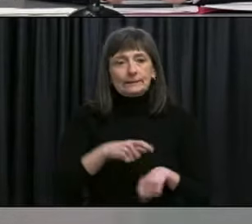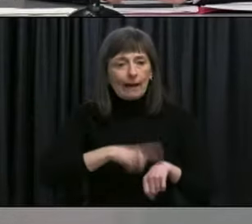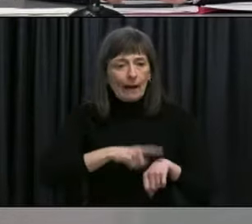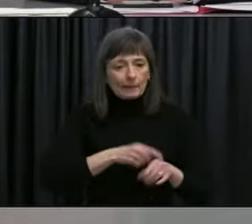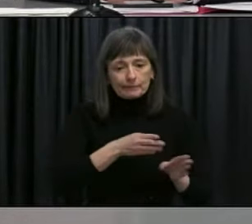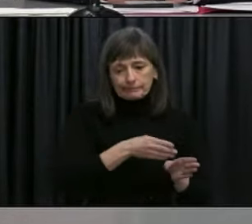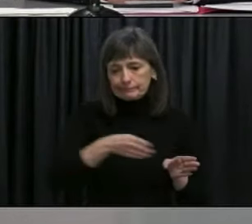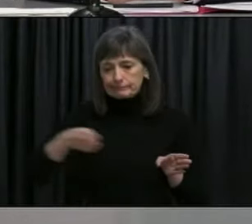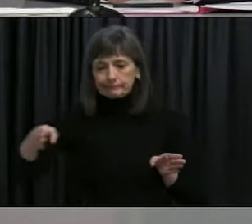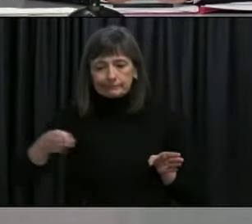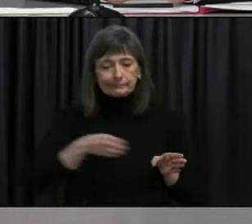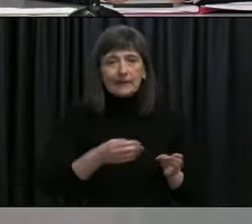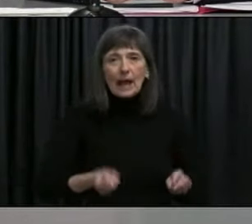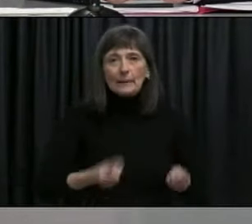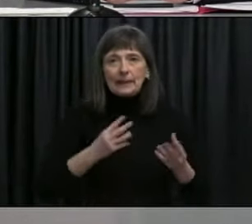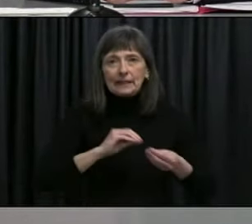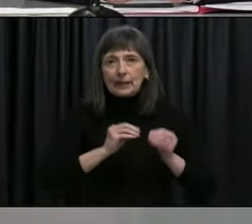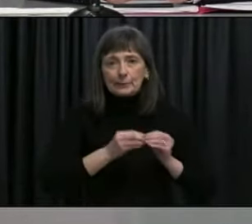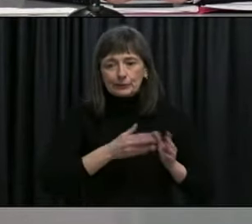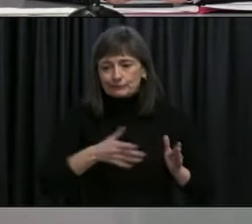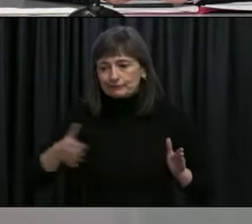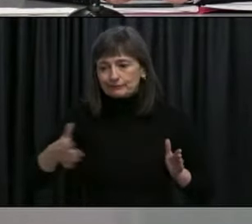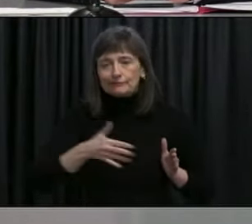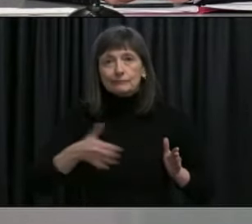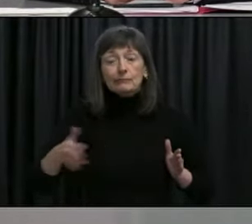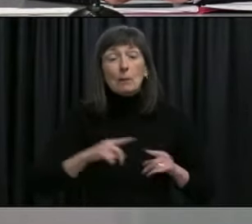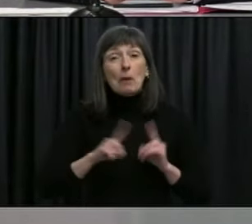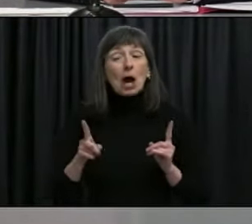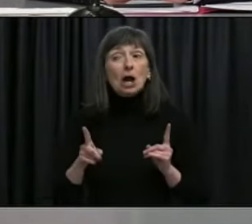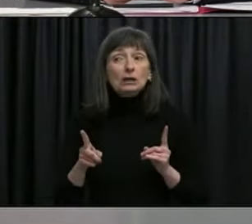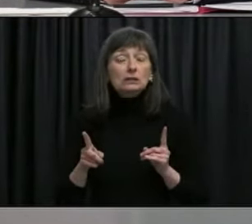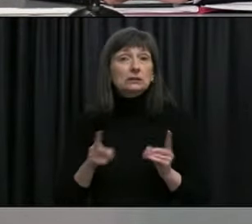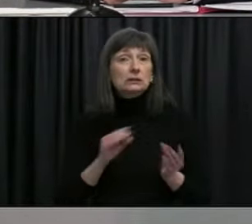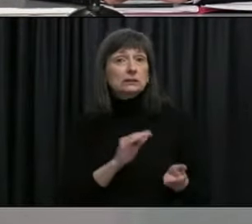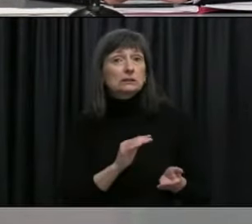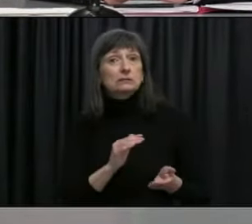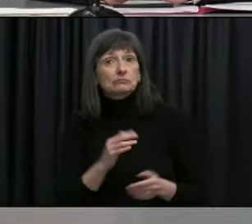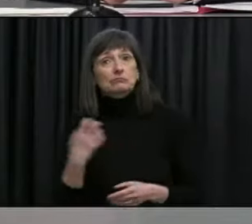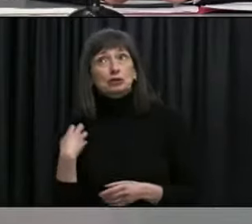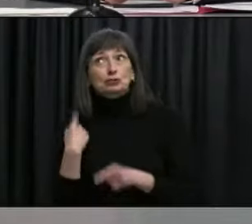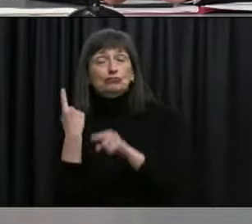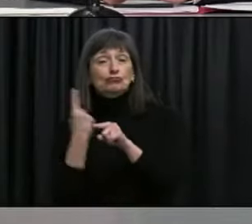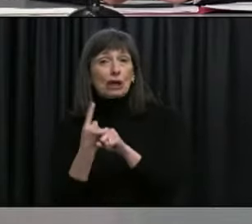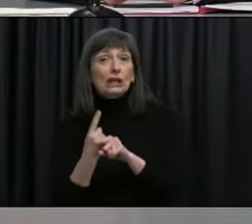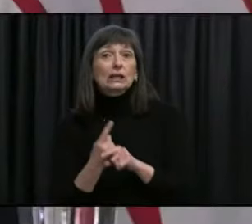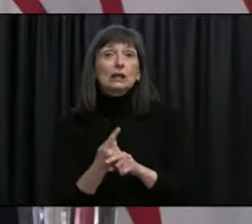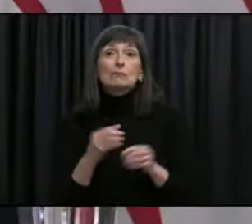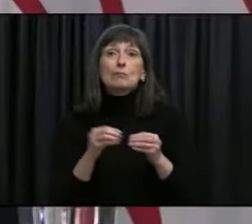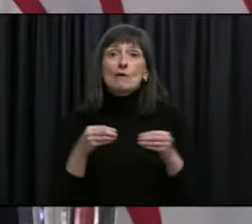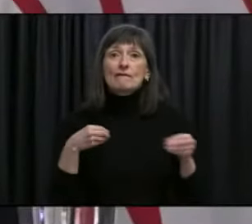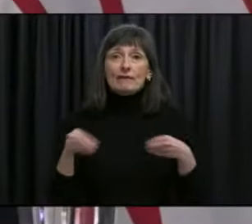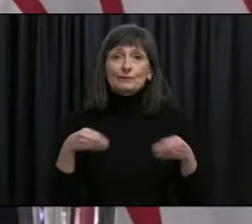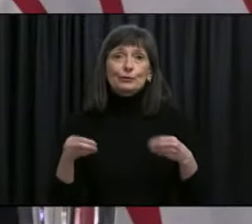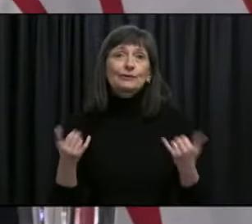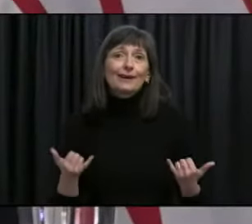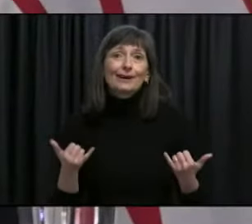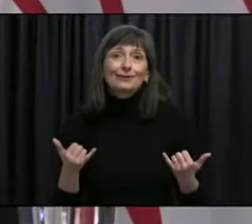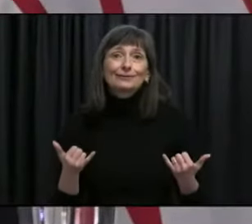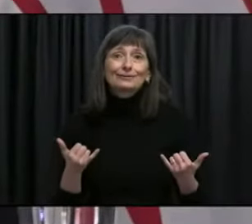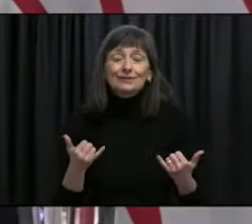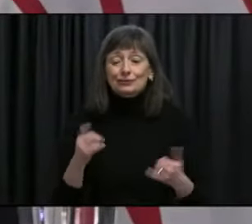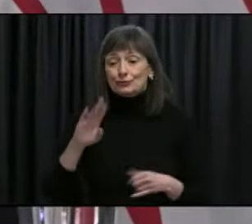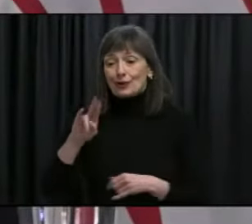it'll have but it certainly gives us a buffer into as minister haggie said at the very beginning making sure that we reach that